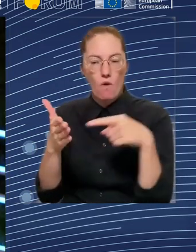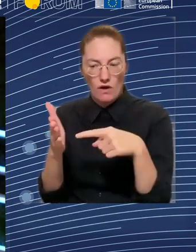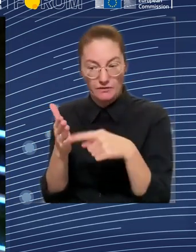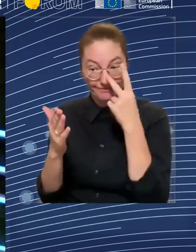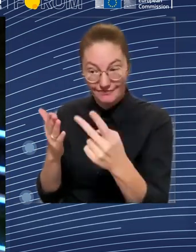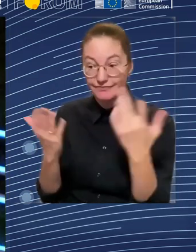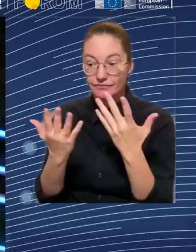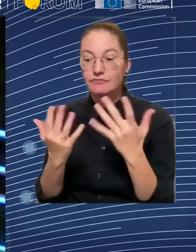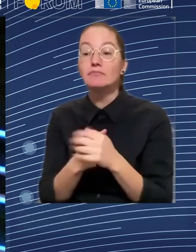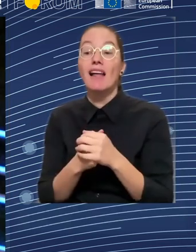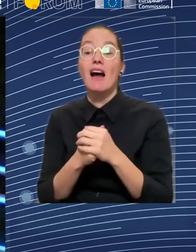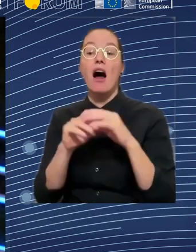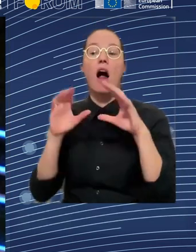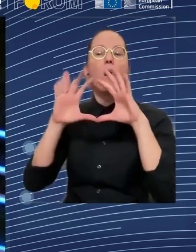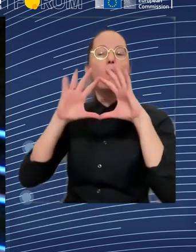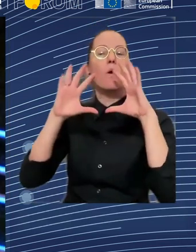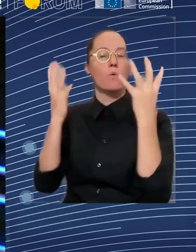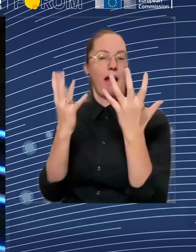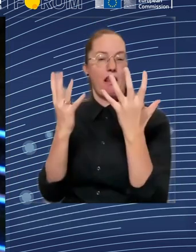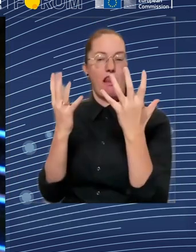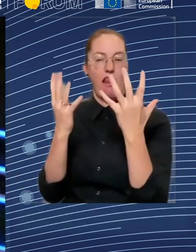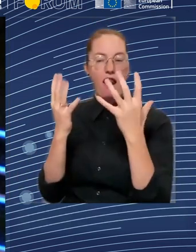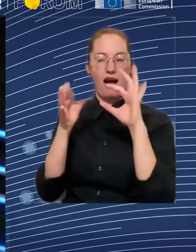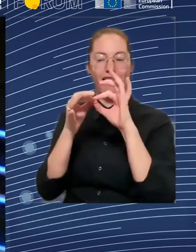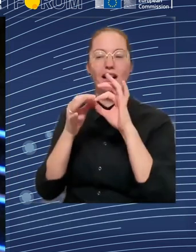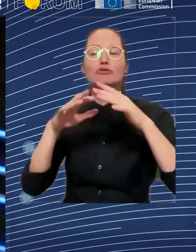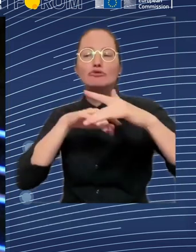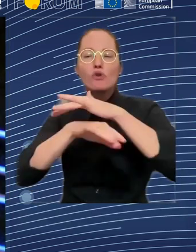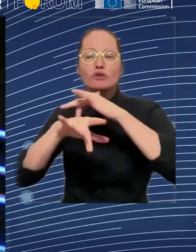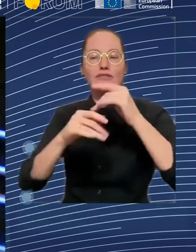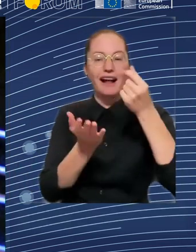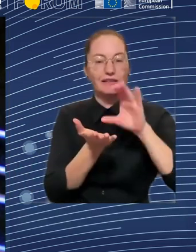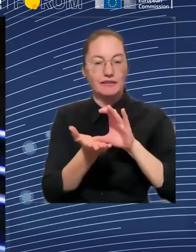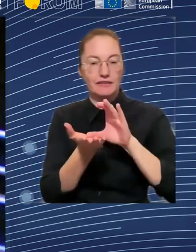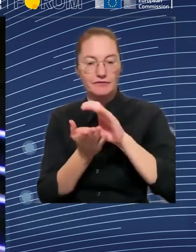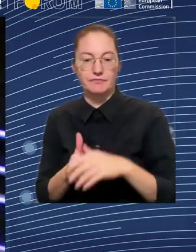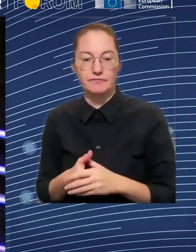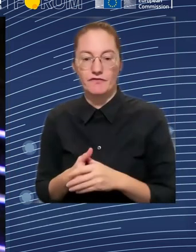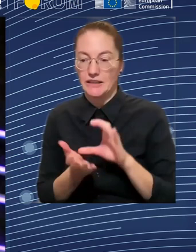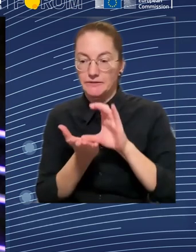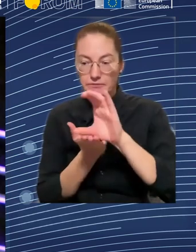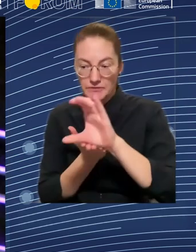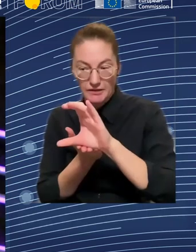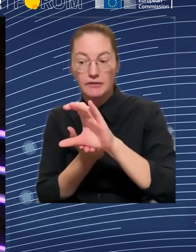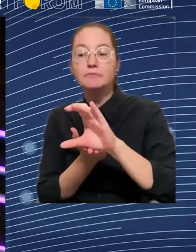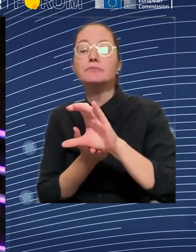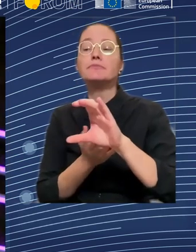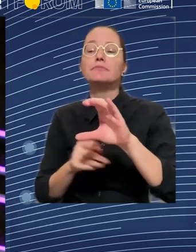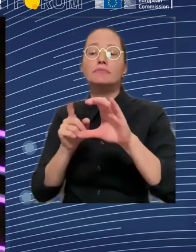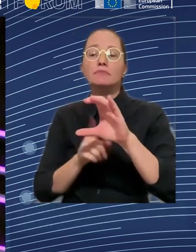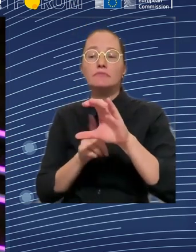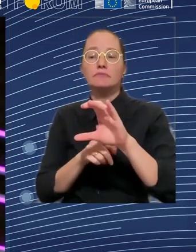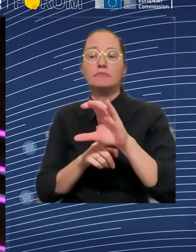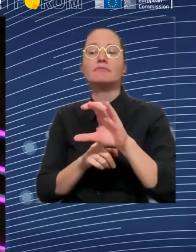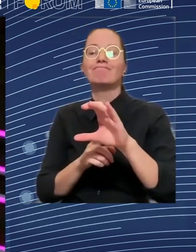information from one of the mayor's of the smaller cities in Poland, that said that, you know, once we created